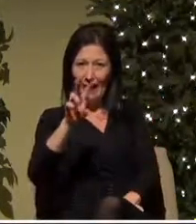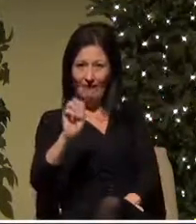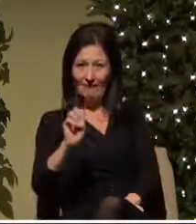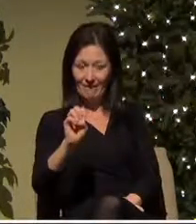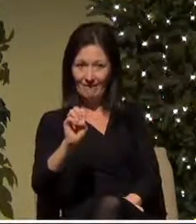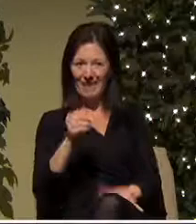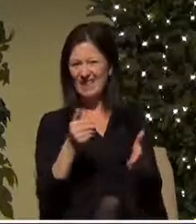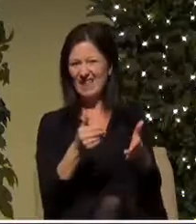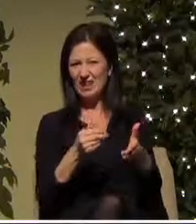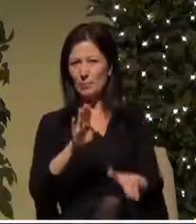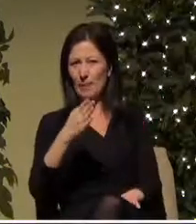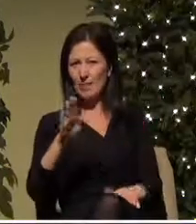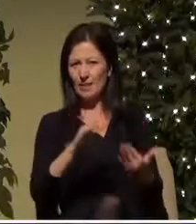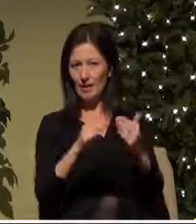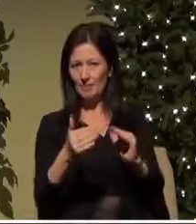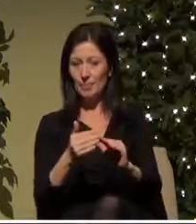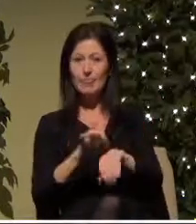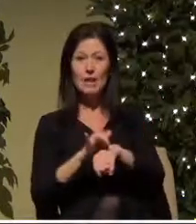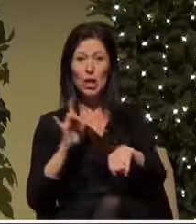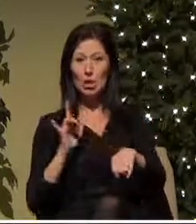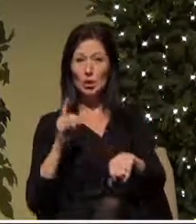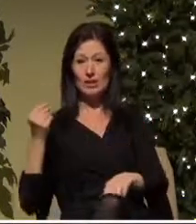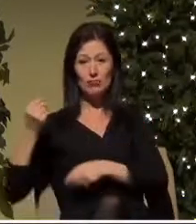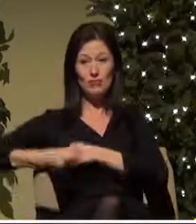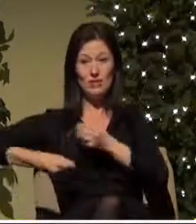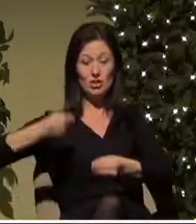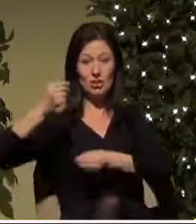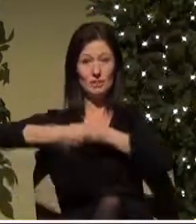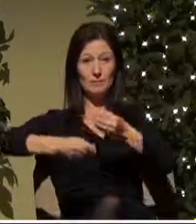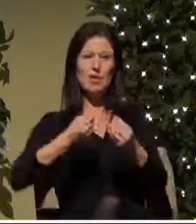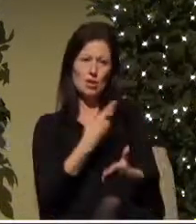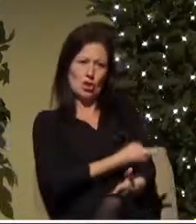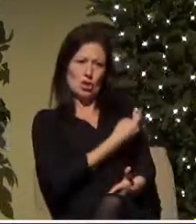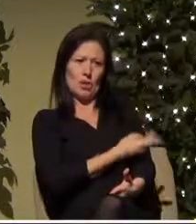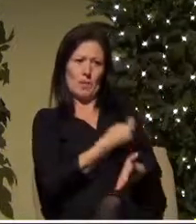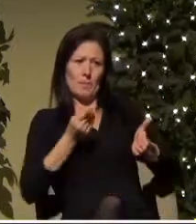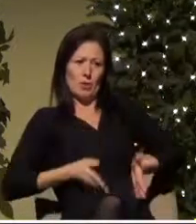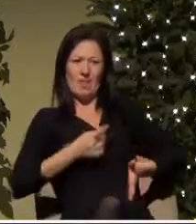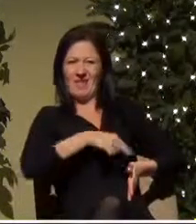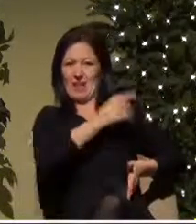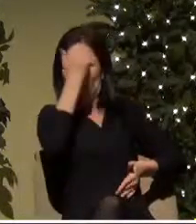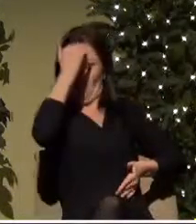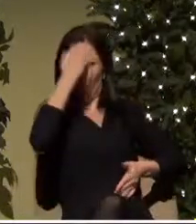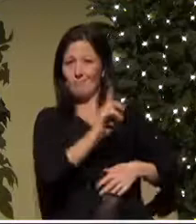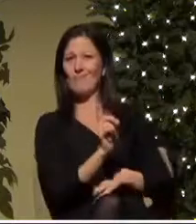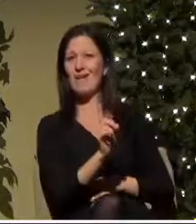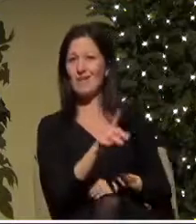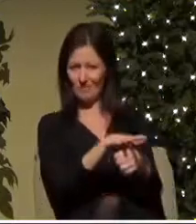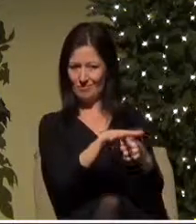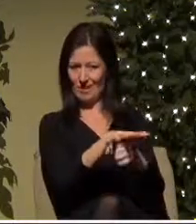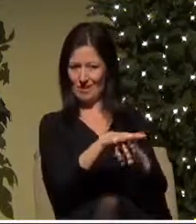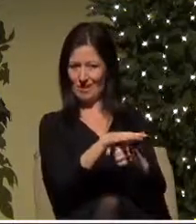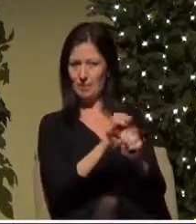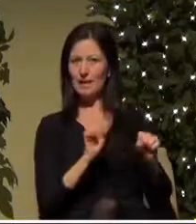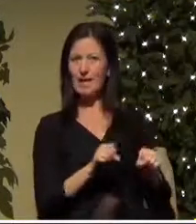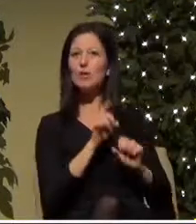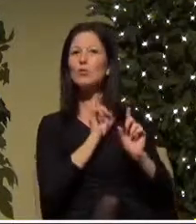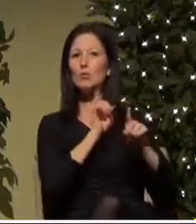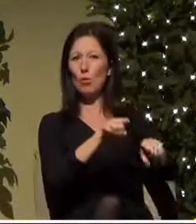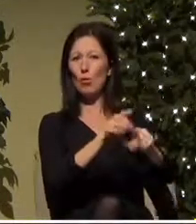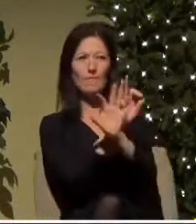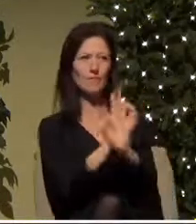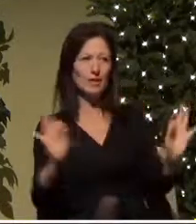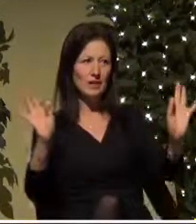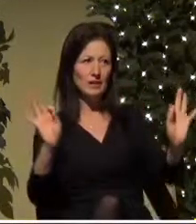the earliest tradition and the fact that the shepherds knew the location and the fact that they could go there freely without